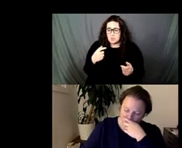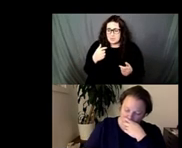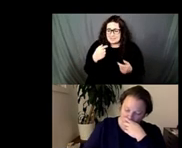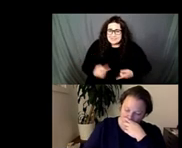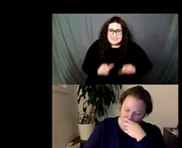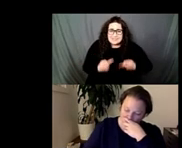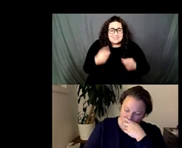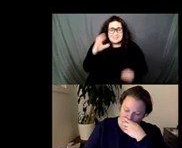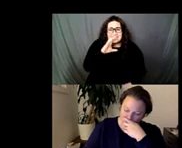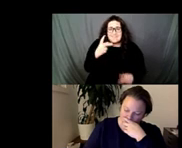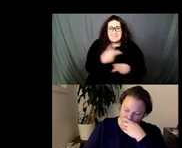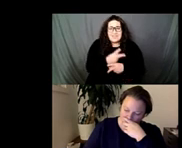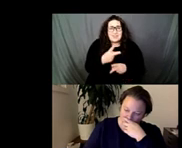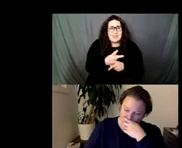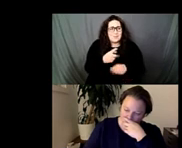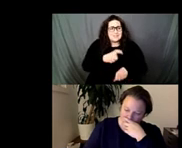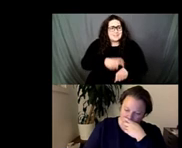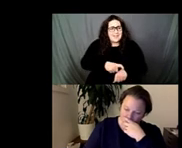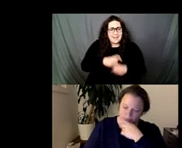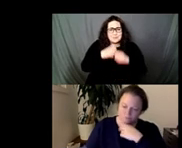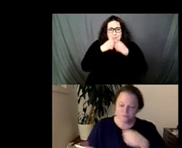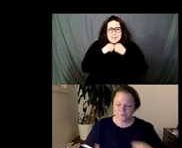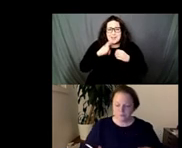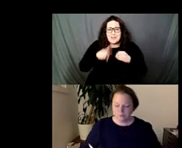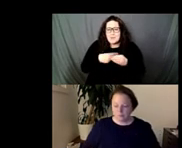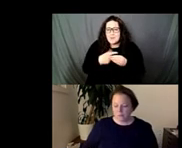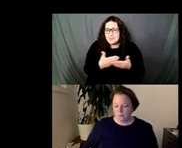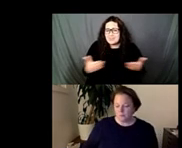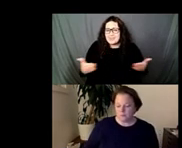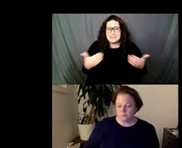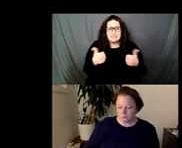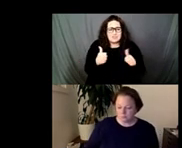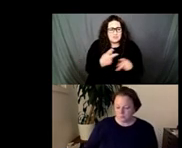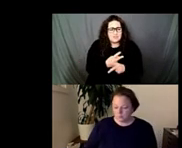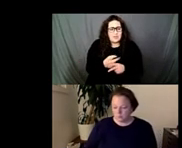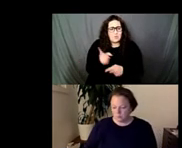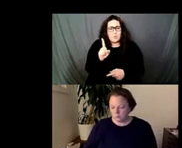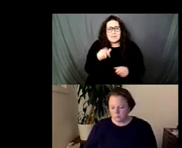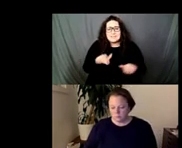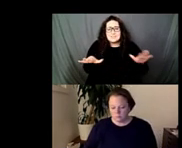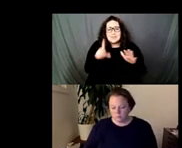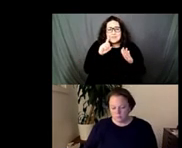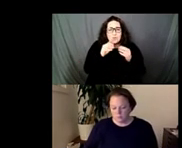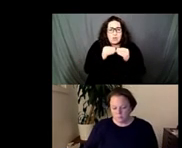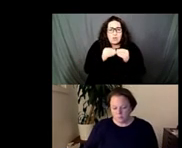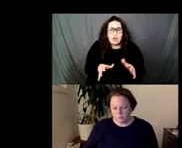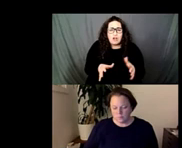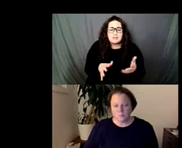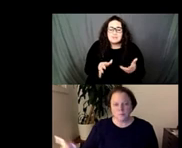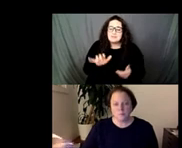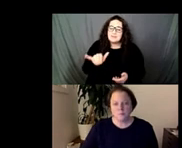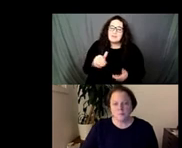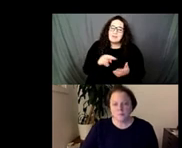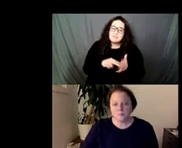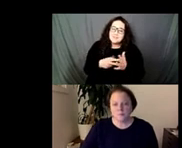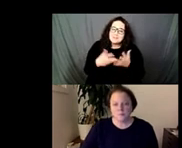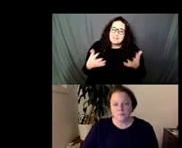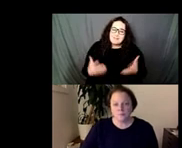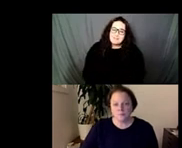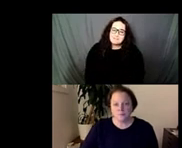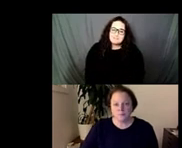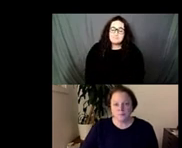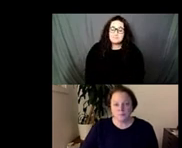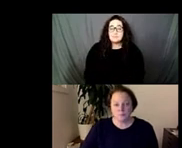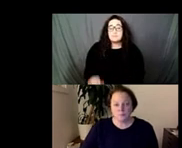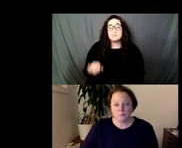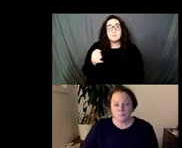so thank you for that joshua and thank you peter for the uh question slash comment um so the next thing i'm going to do is encourage other